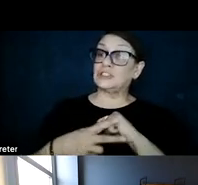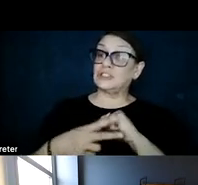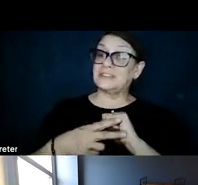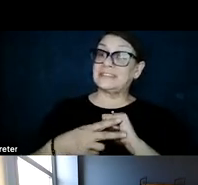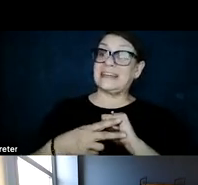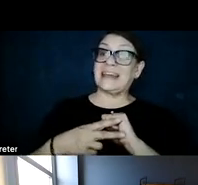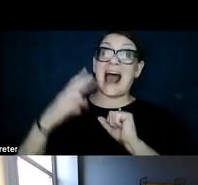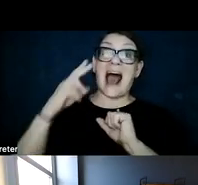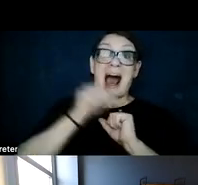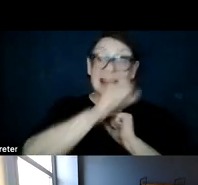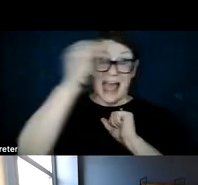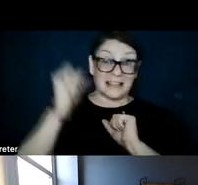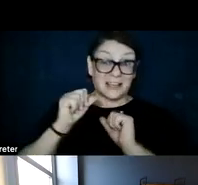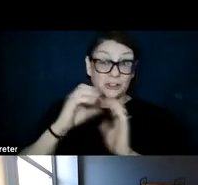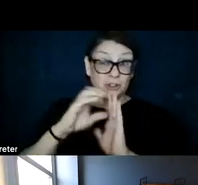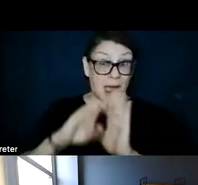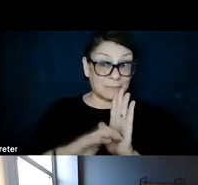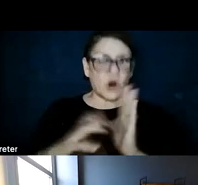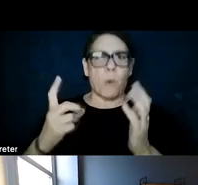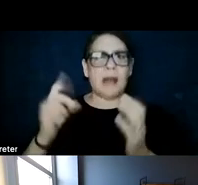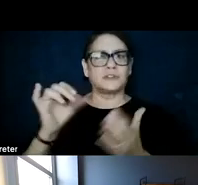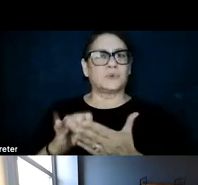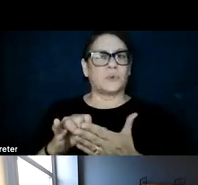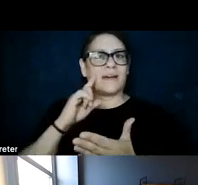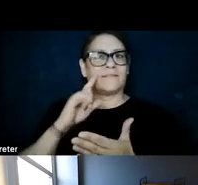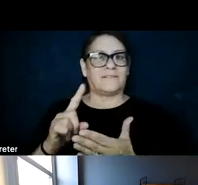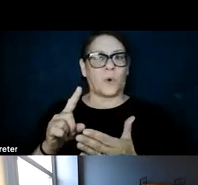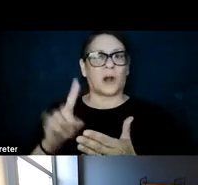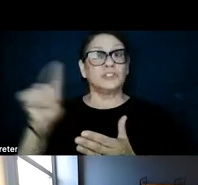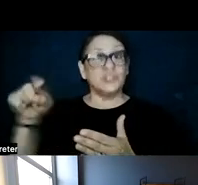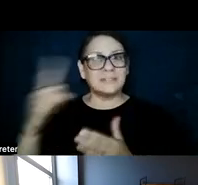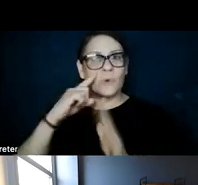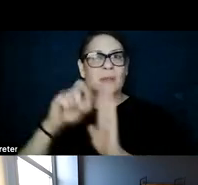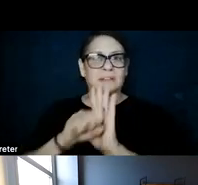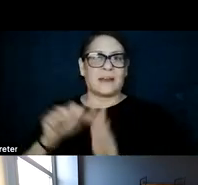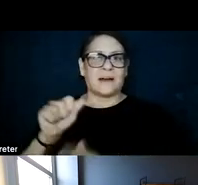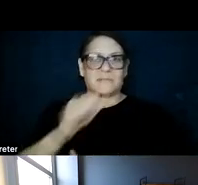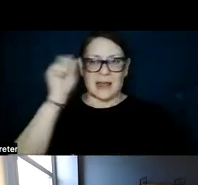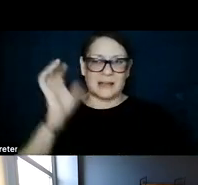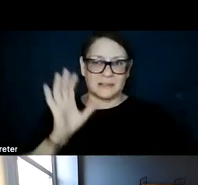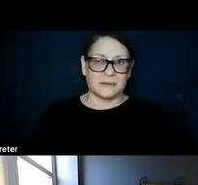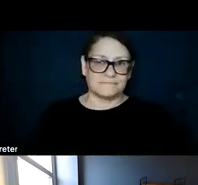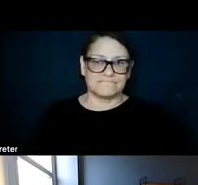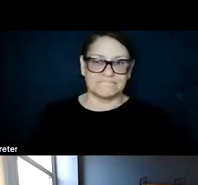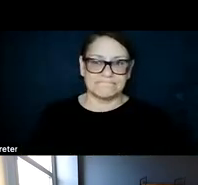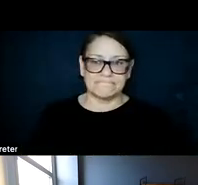already expressed a lot of interest in doing something like this for just the state of Alaska. Great. Good to hear.